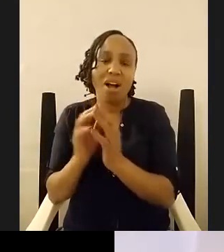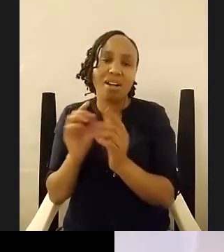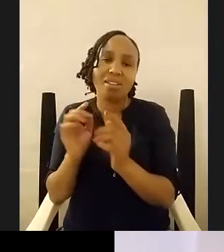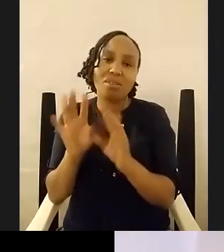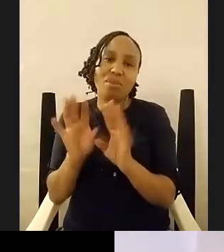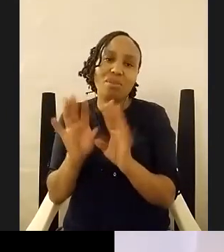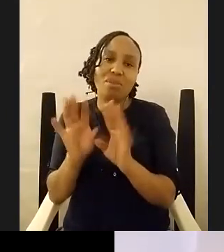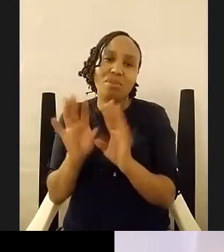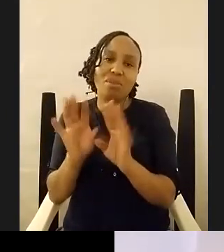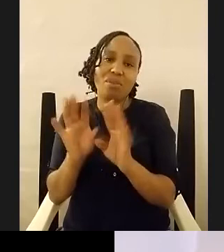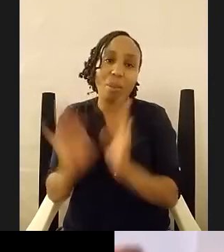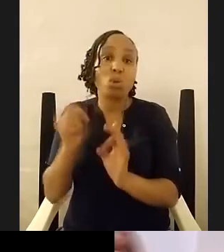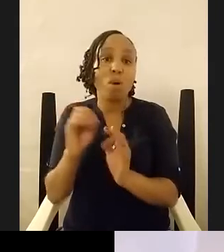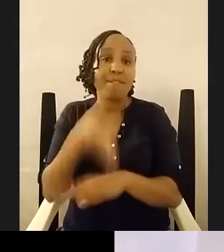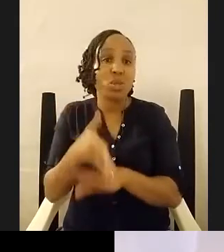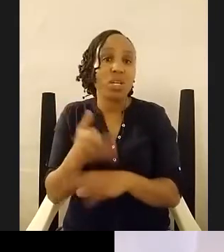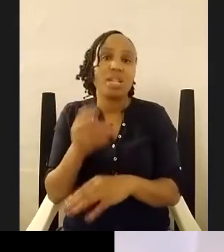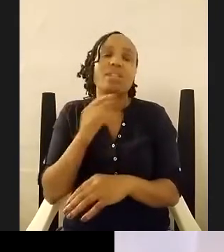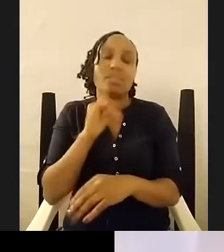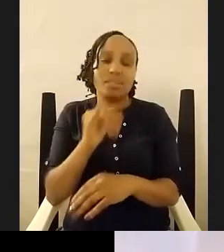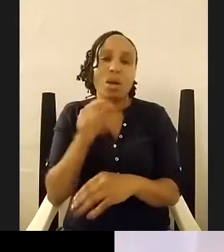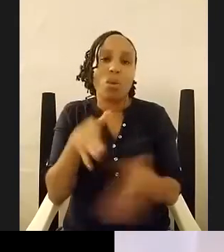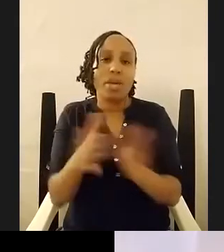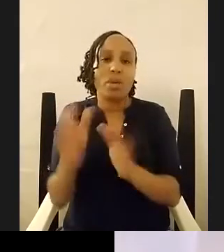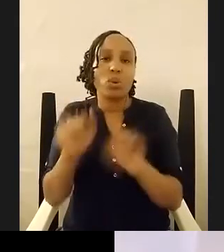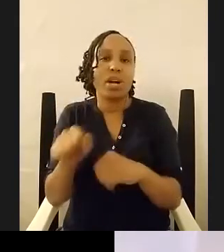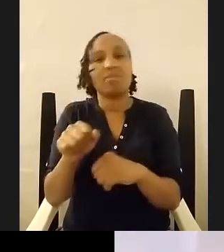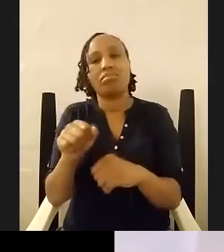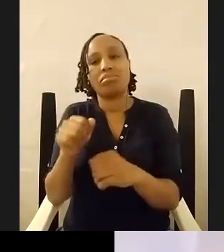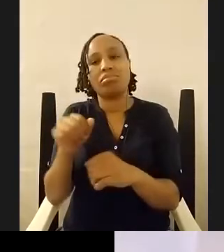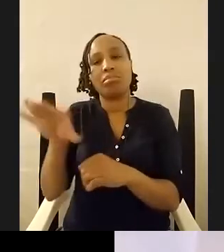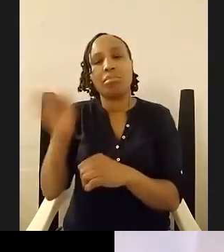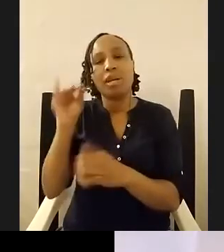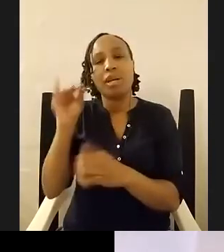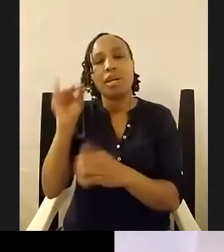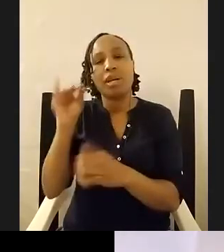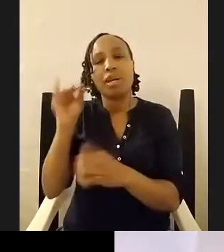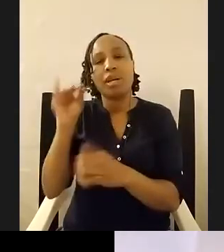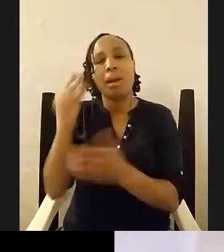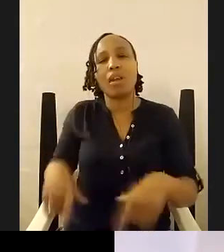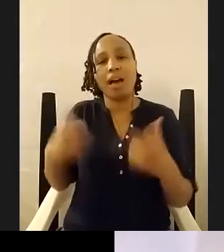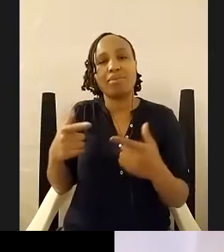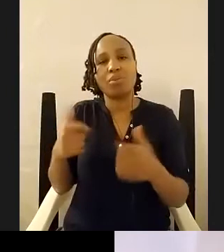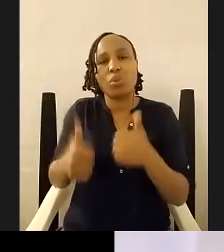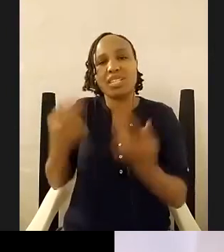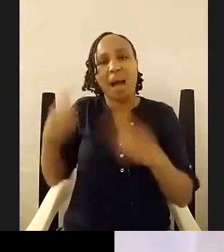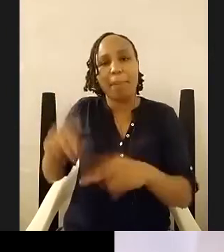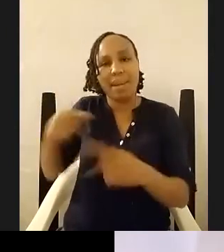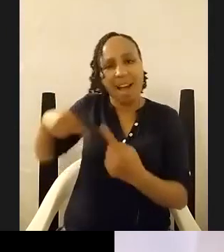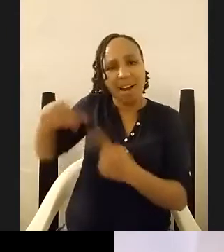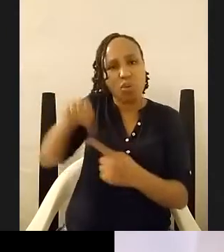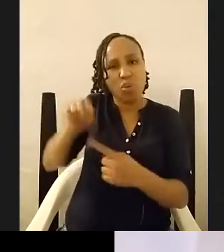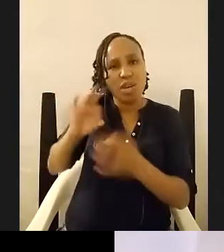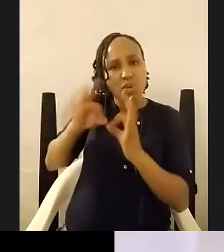select parts of life or things that have happened in and around you and you can interpret them in different ways so